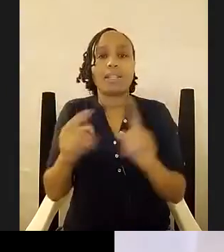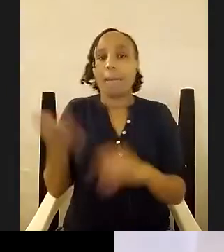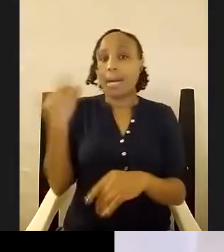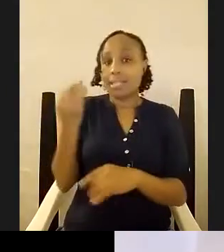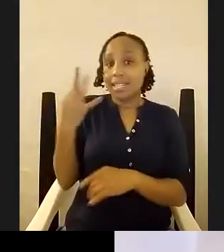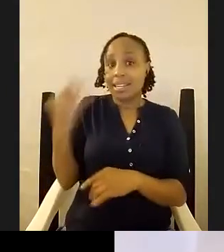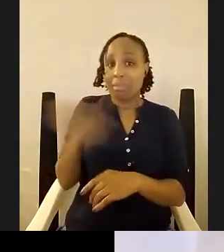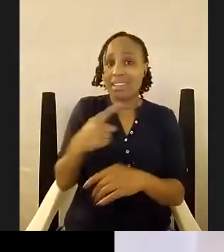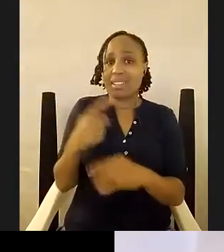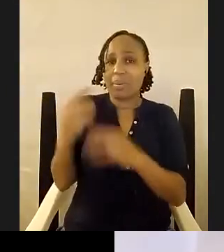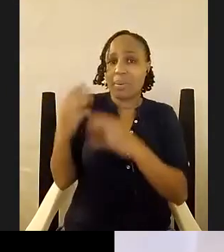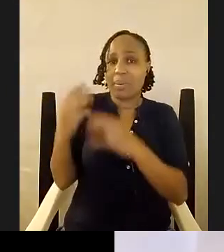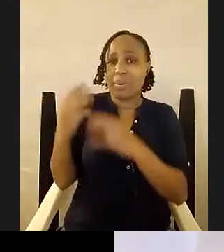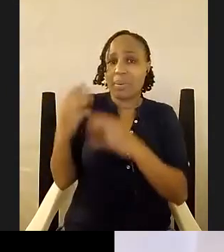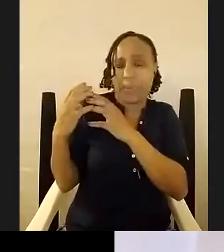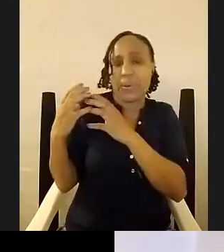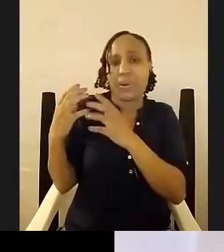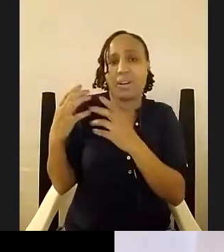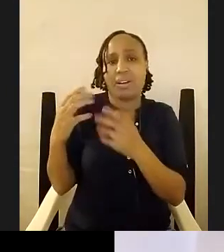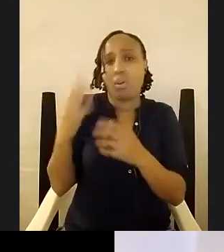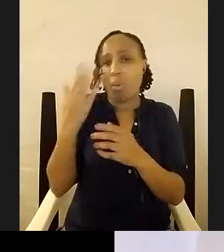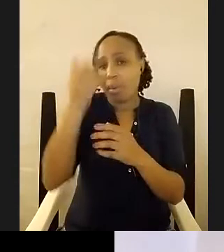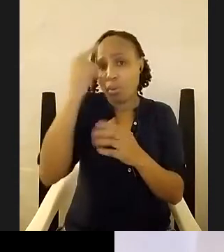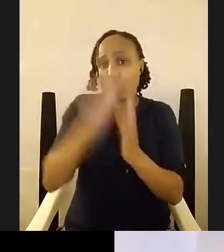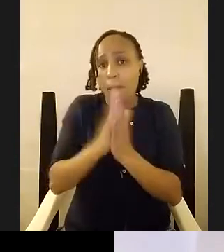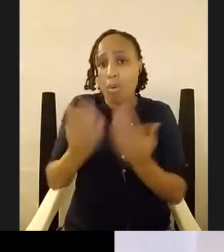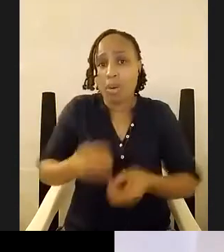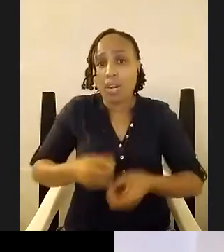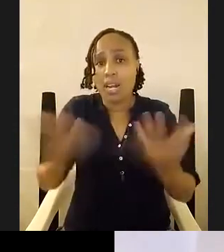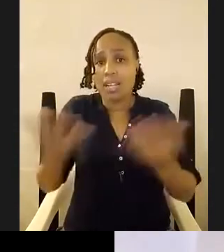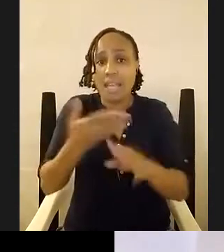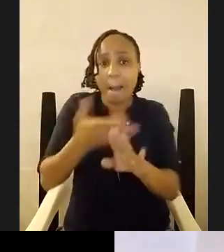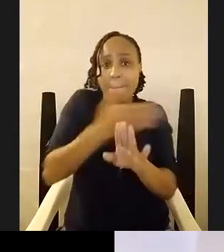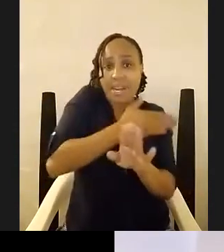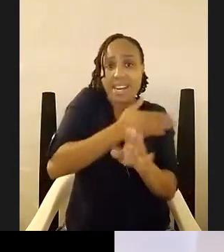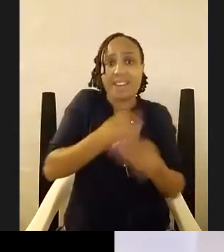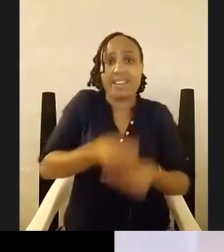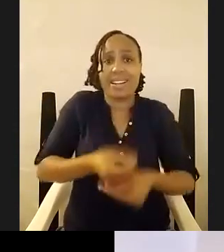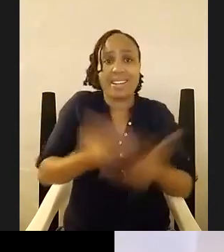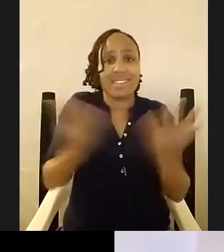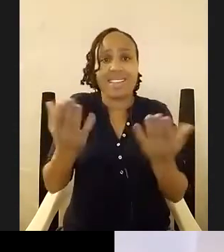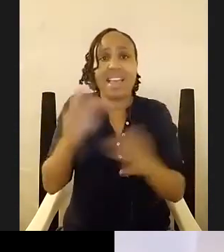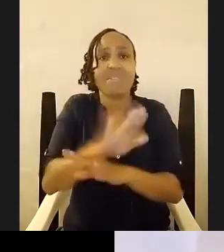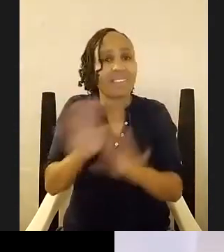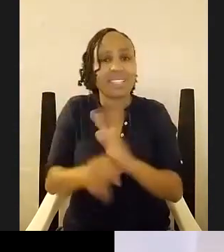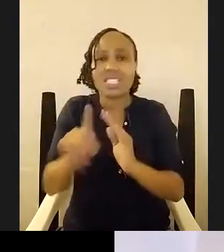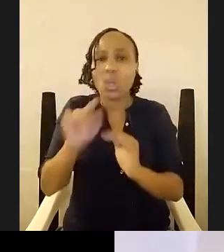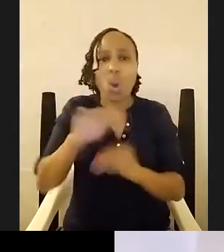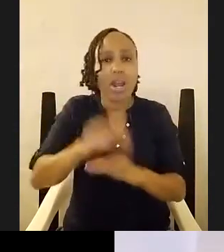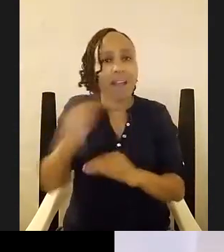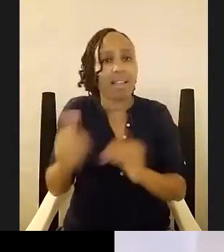since the since the since the books released the pre-release everything um it's on another level of uh